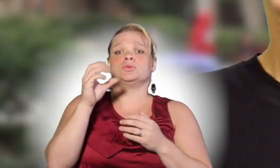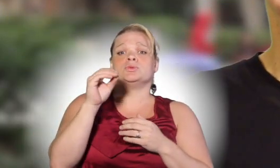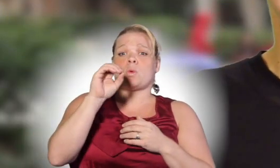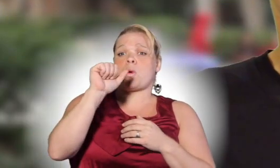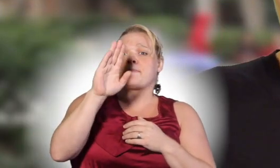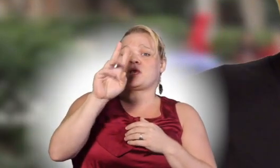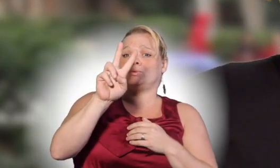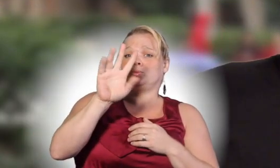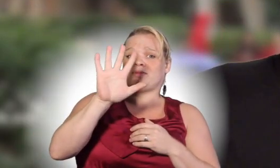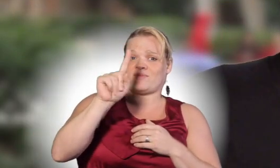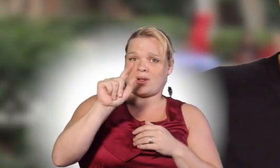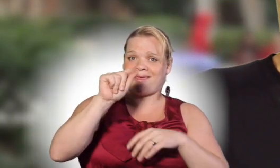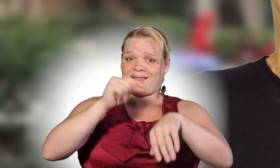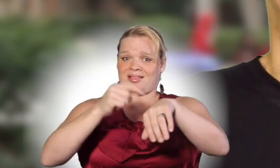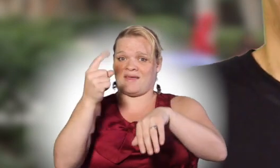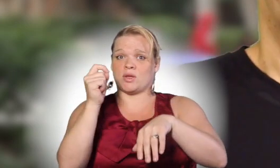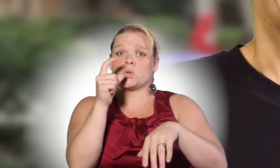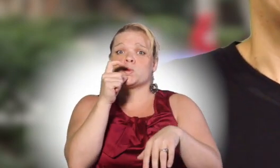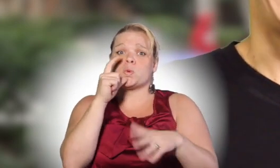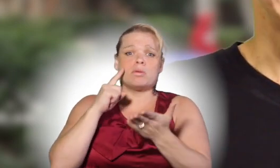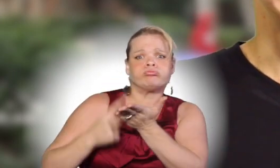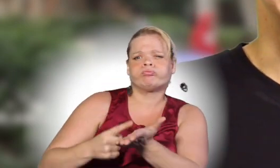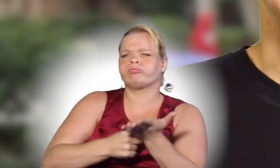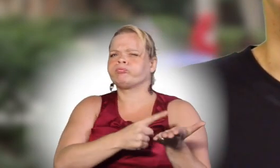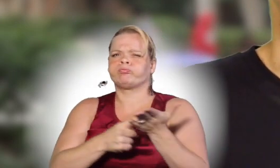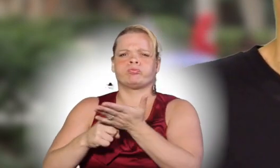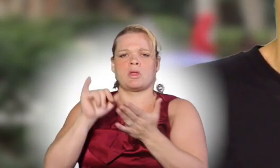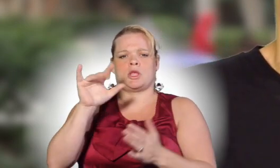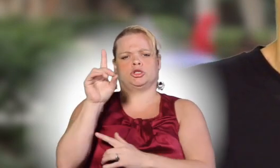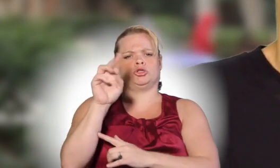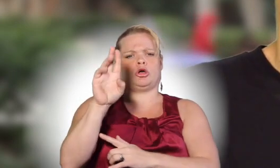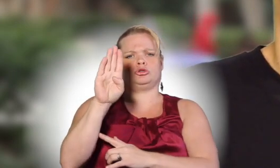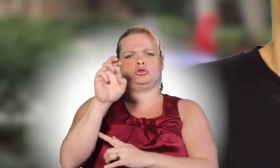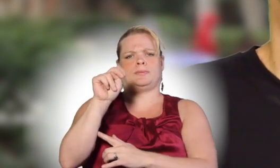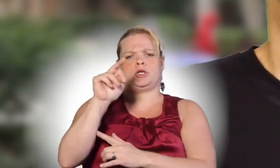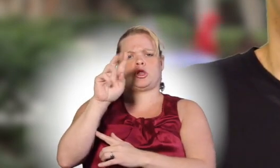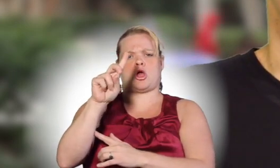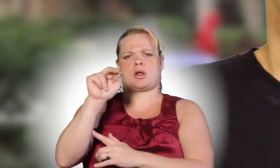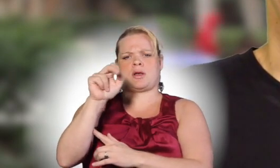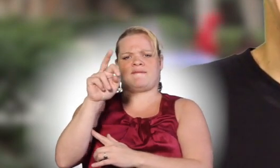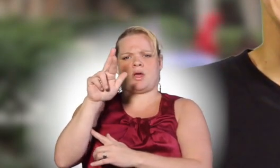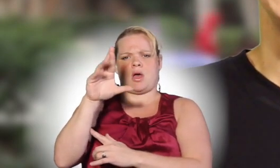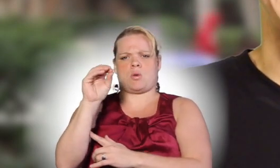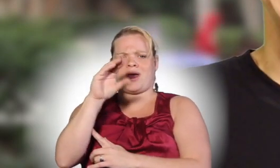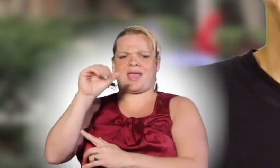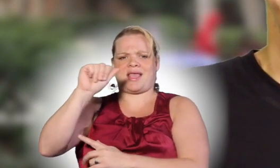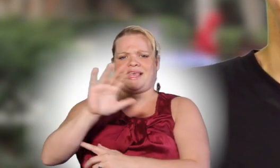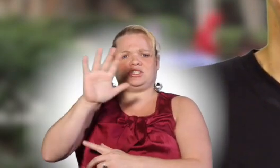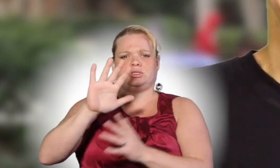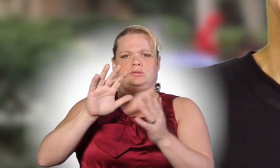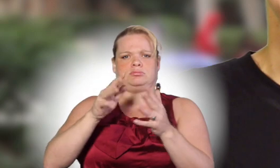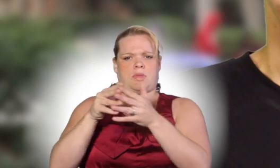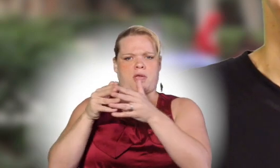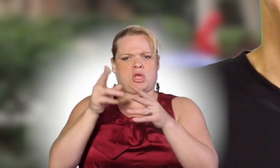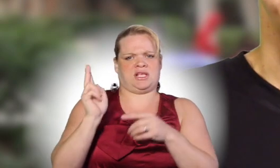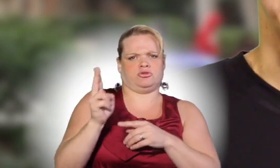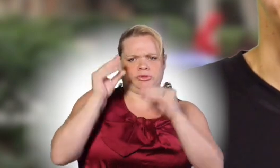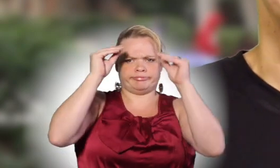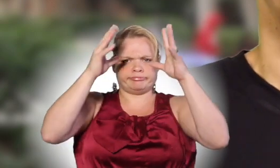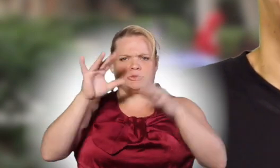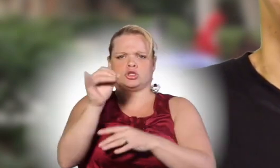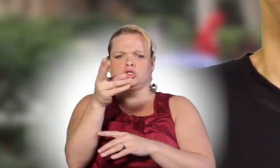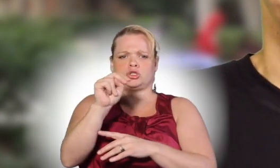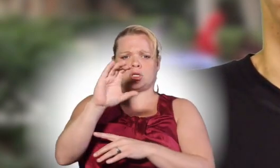251 at 11 a.m. Panelists include Dr. Bernard Navarro and Asian-American history